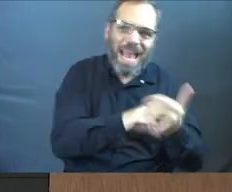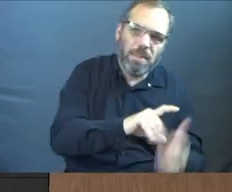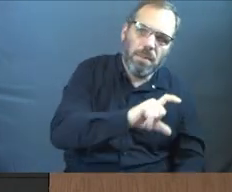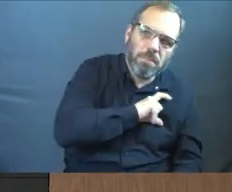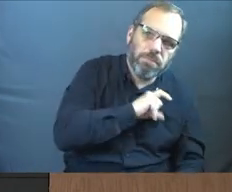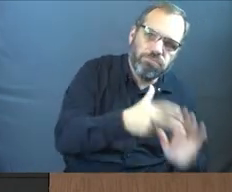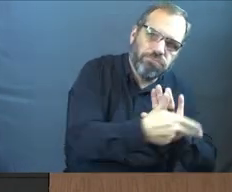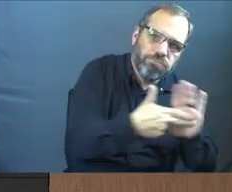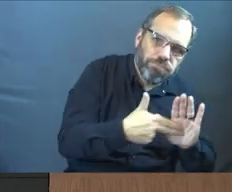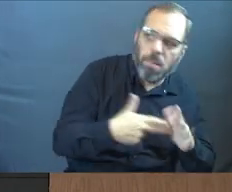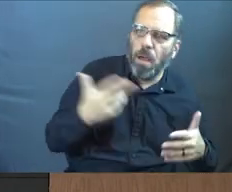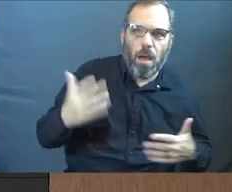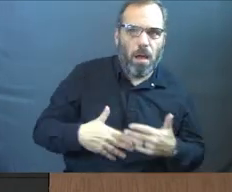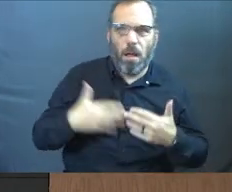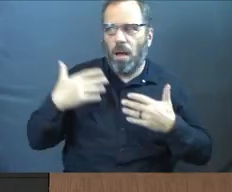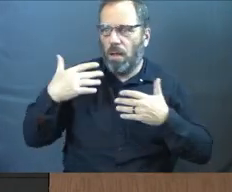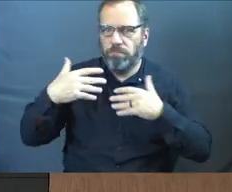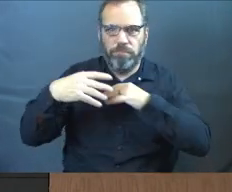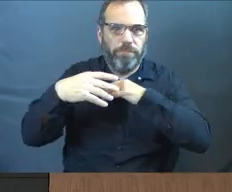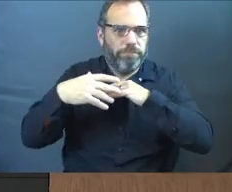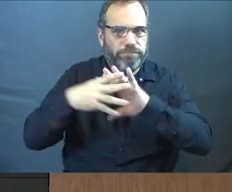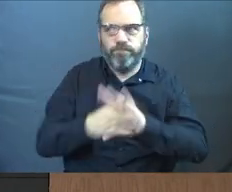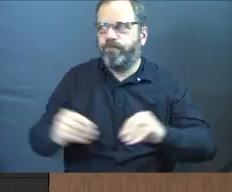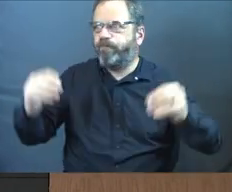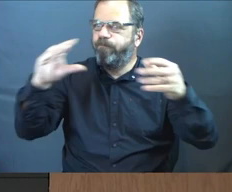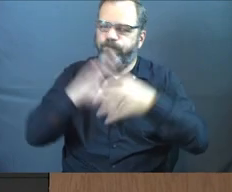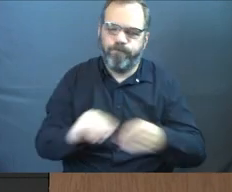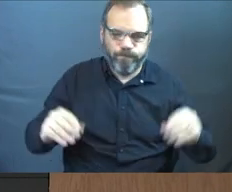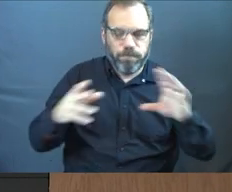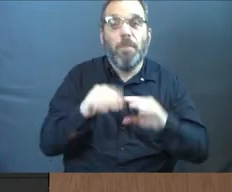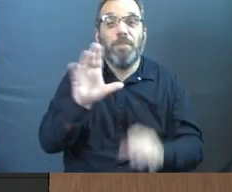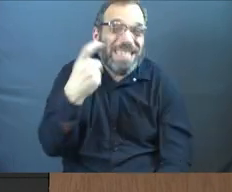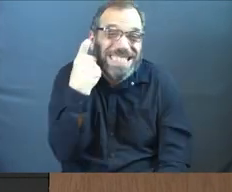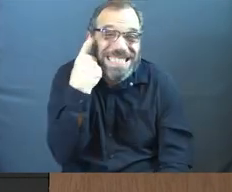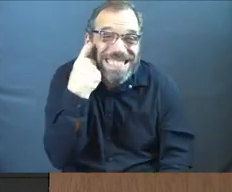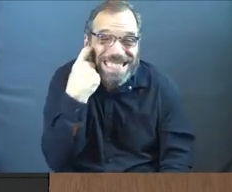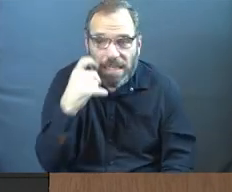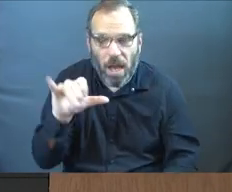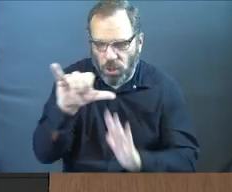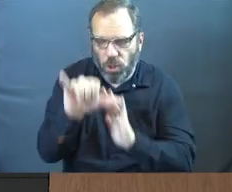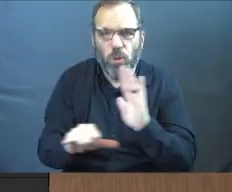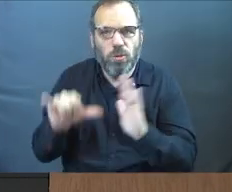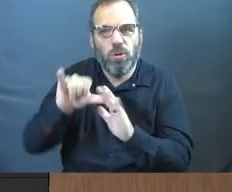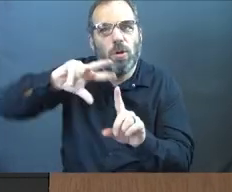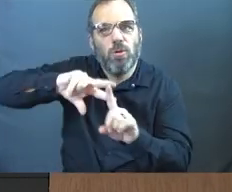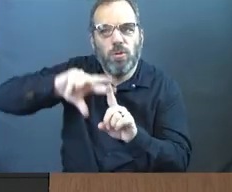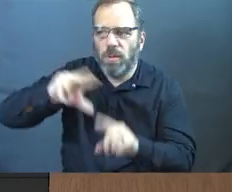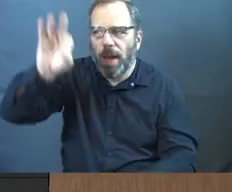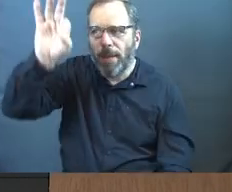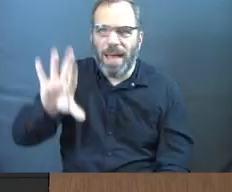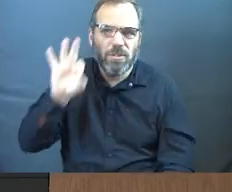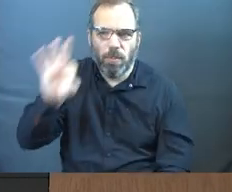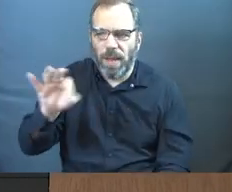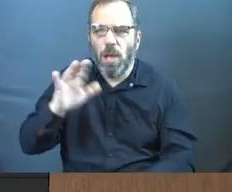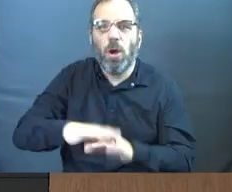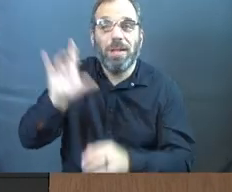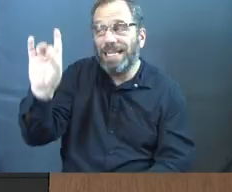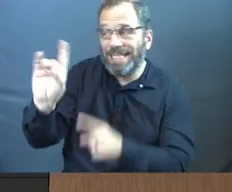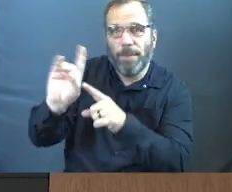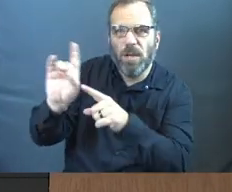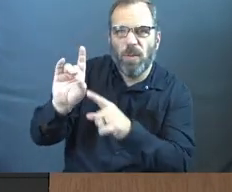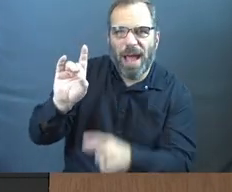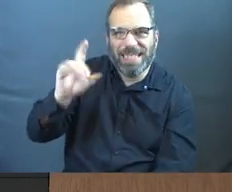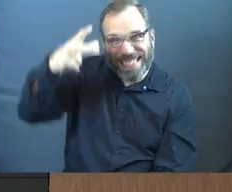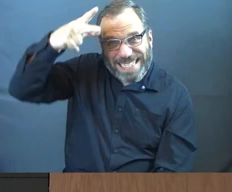-police labels. It goes on and on. I recently saw a YouTube video of a pastor preaching and he called Democrats